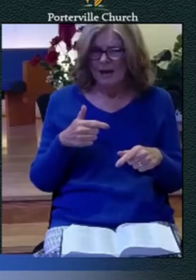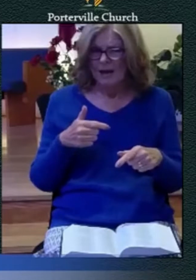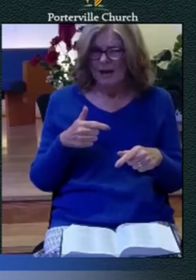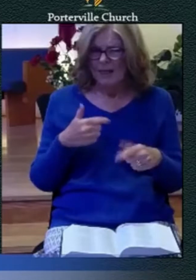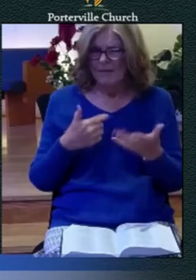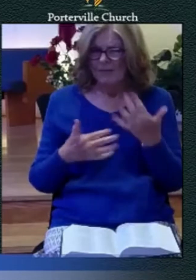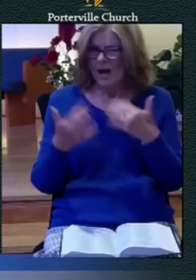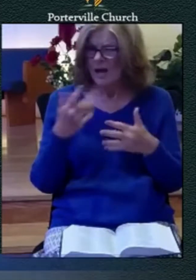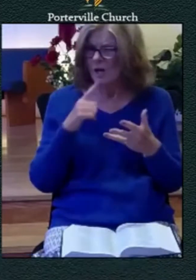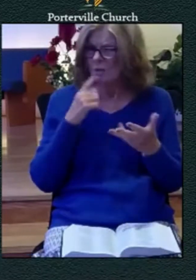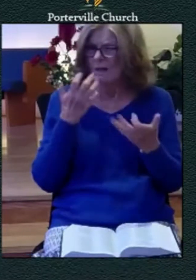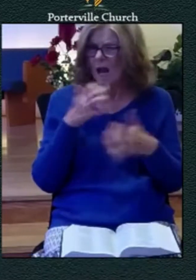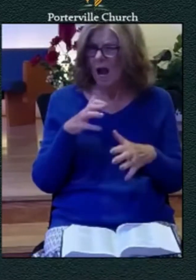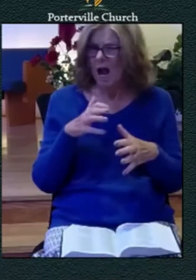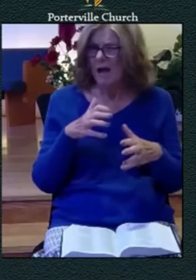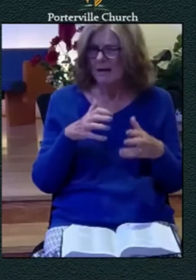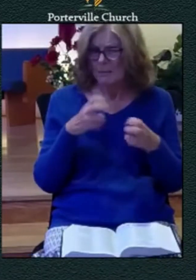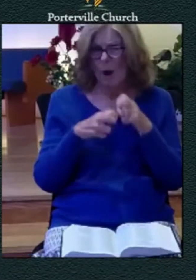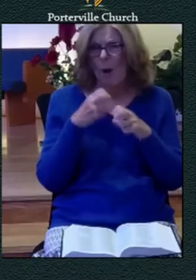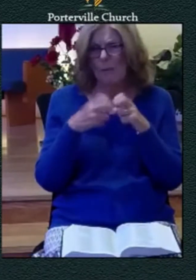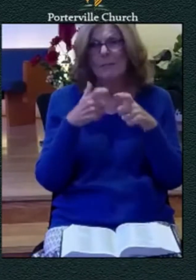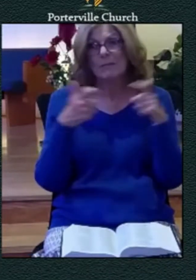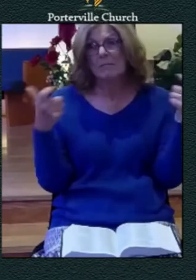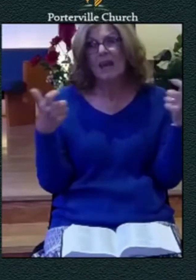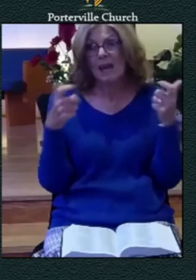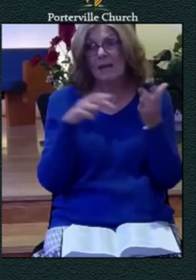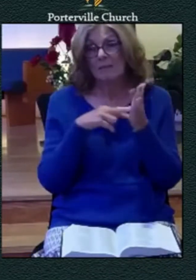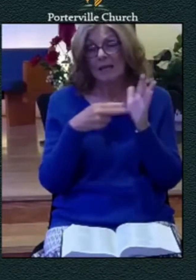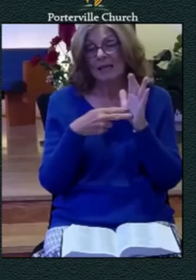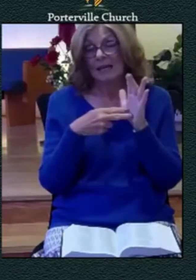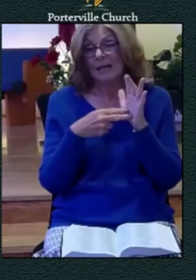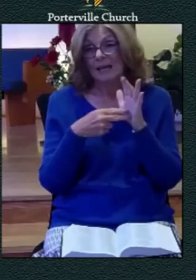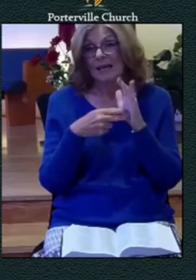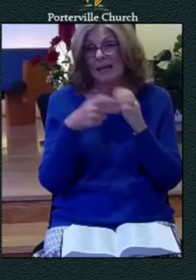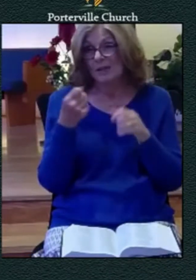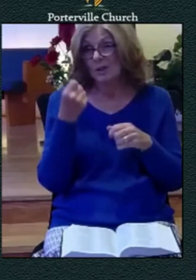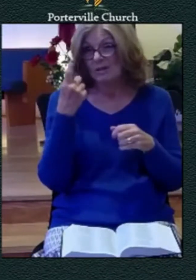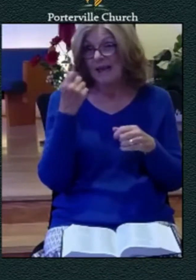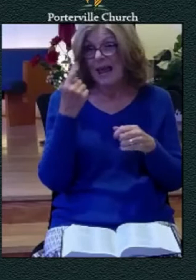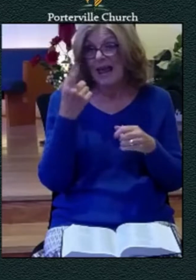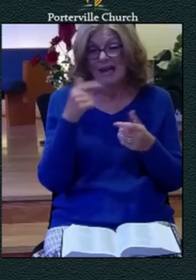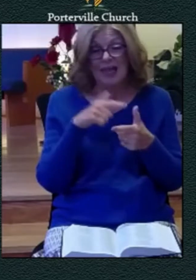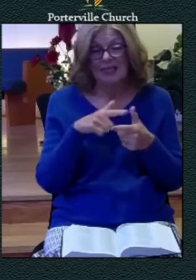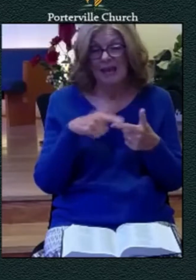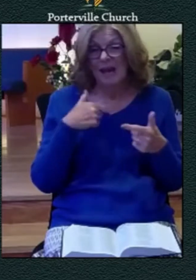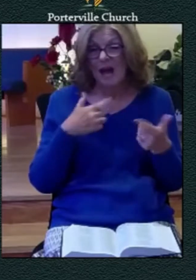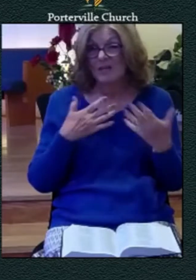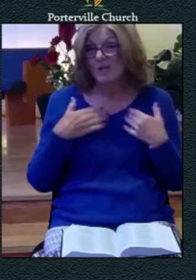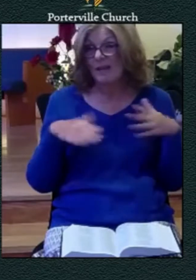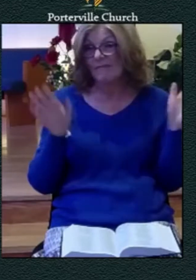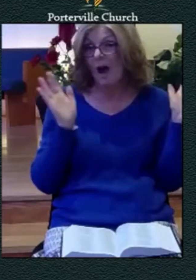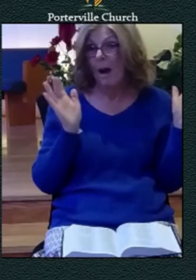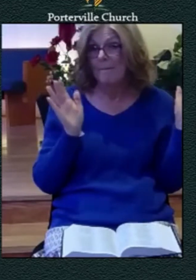he understands this about himself he sees this about himself